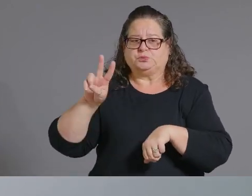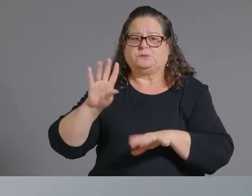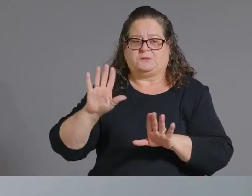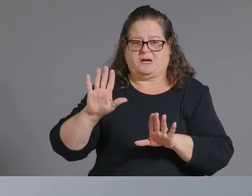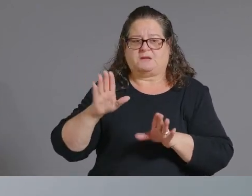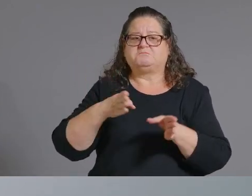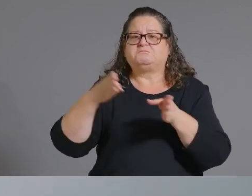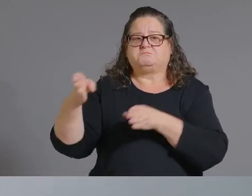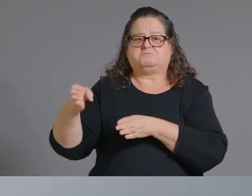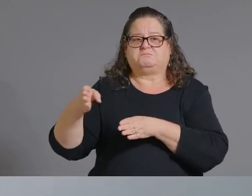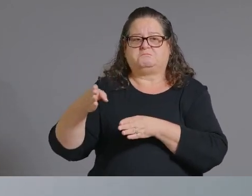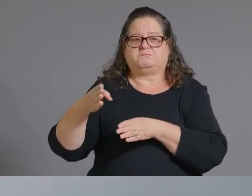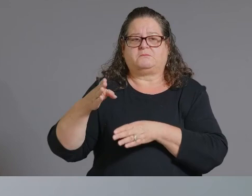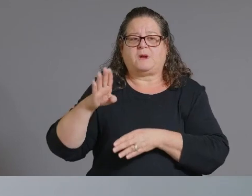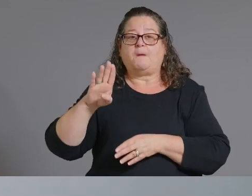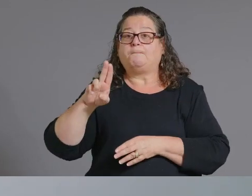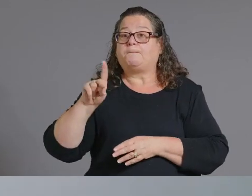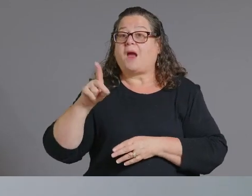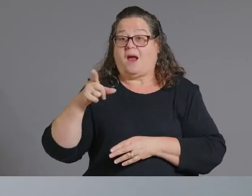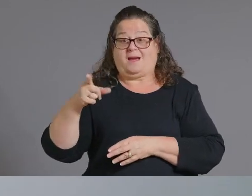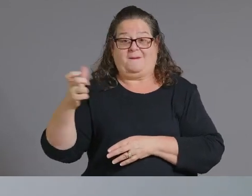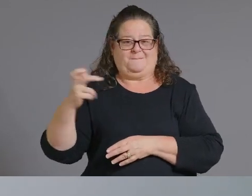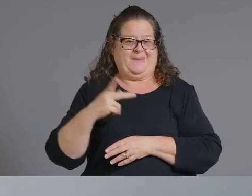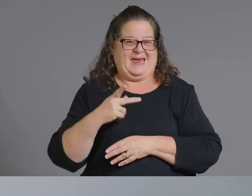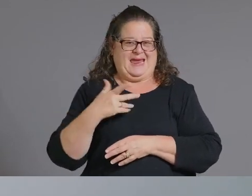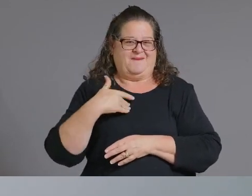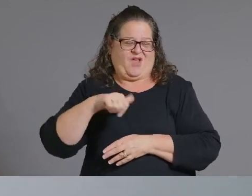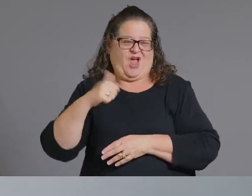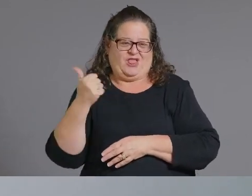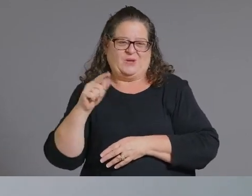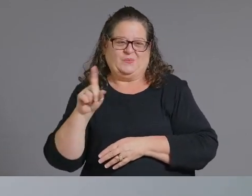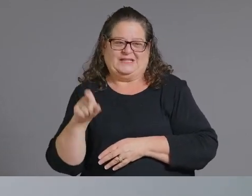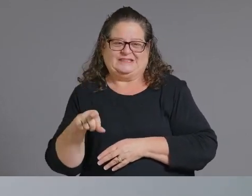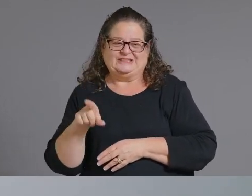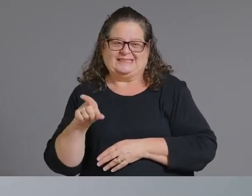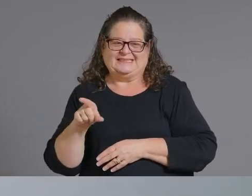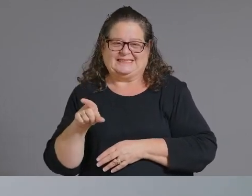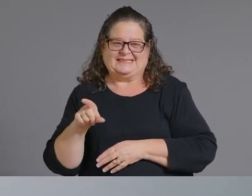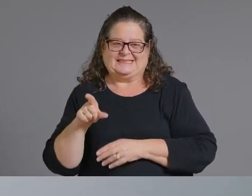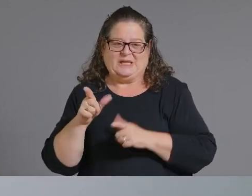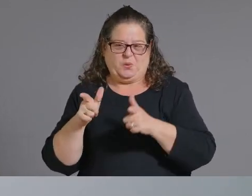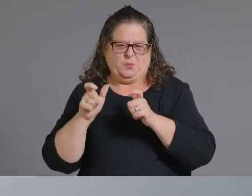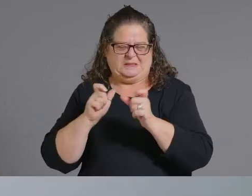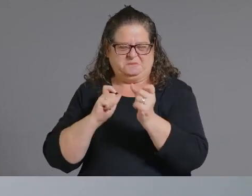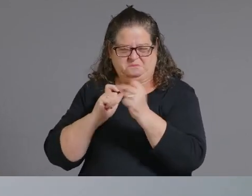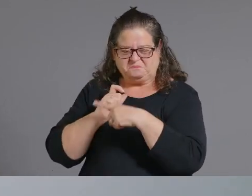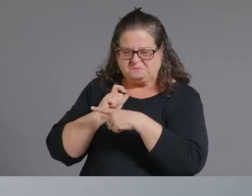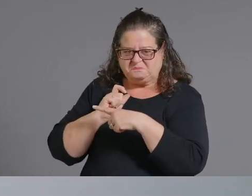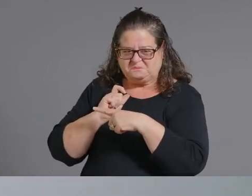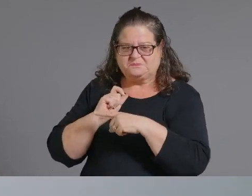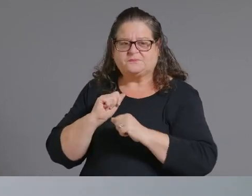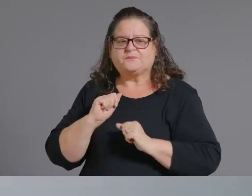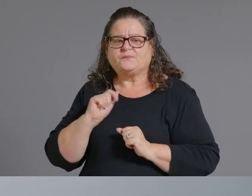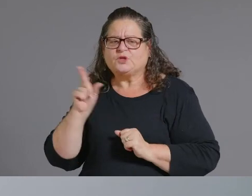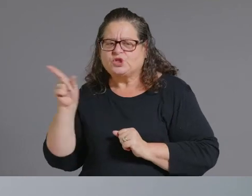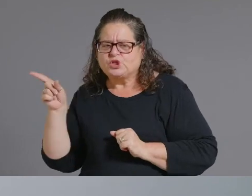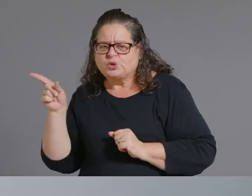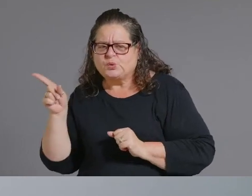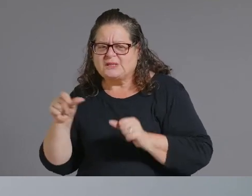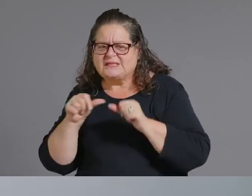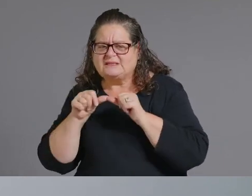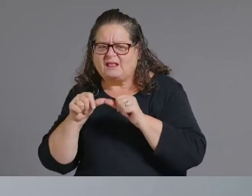i will put bud on here oh i just have something very quickly oh please do you continue to say that demand is